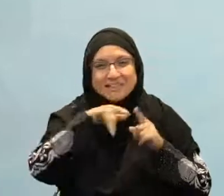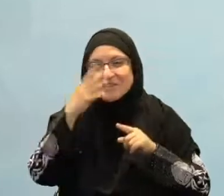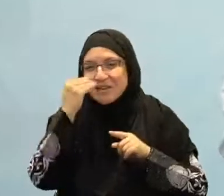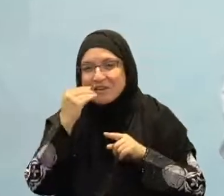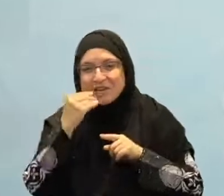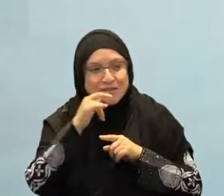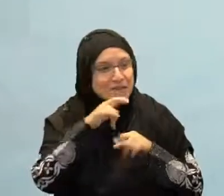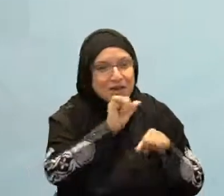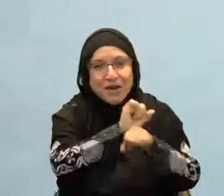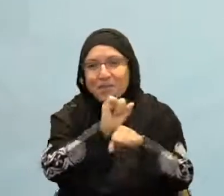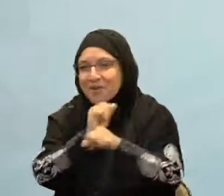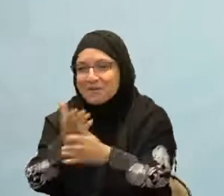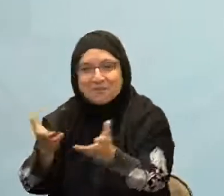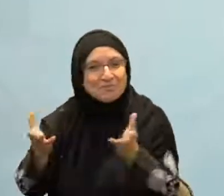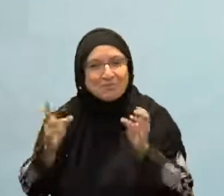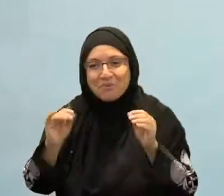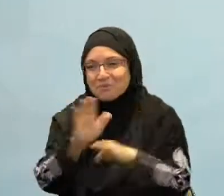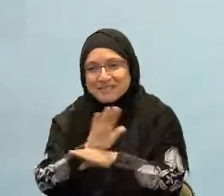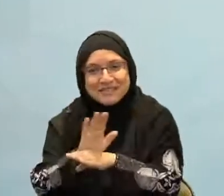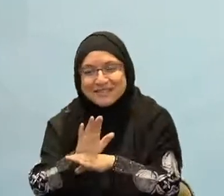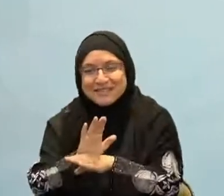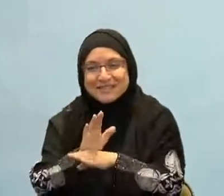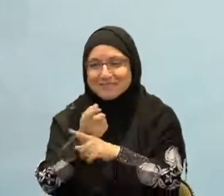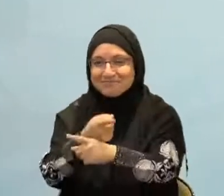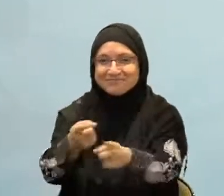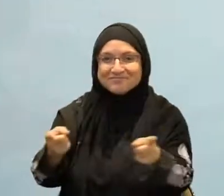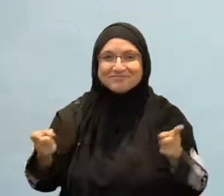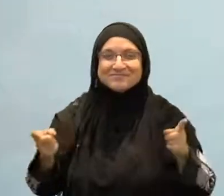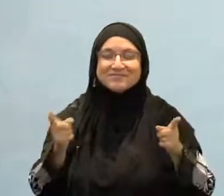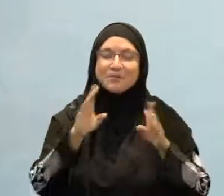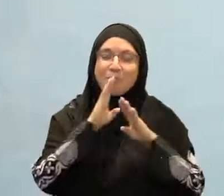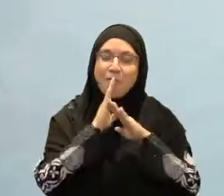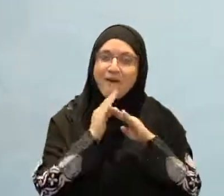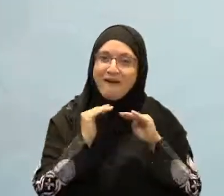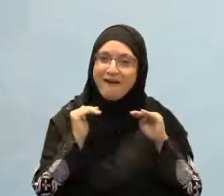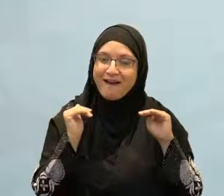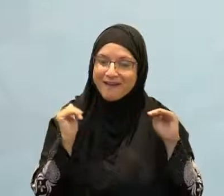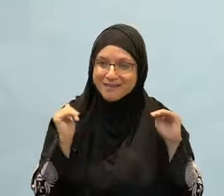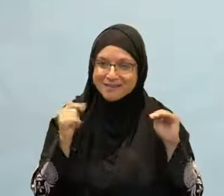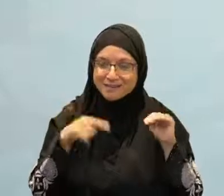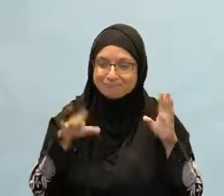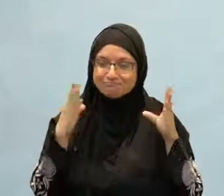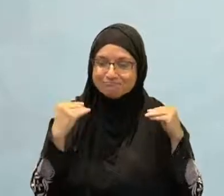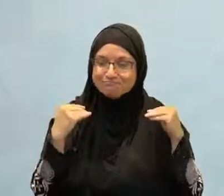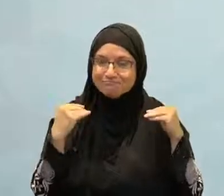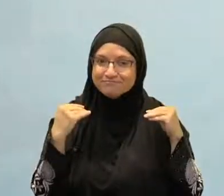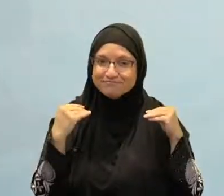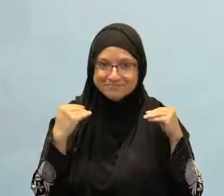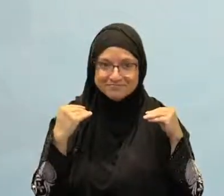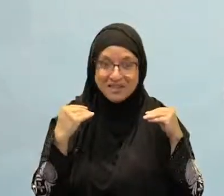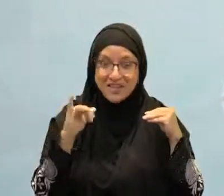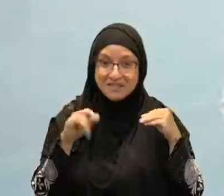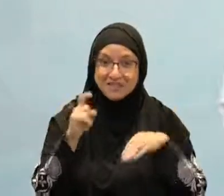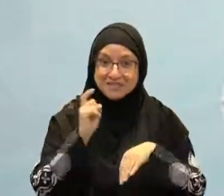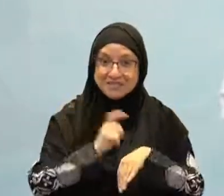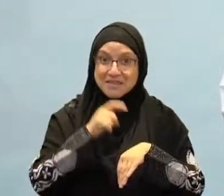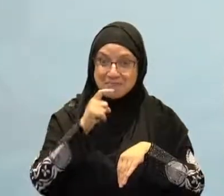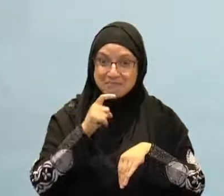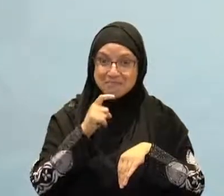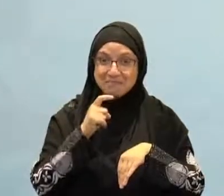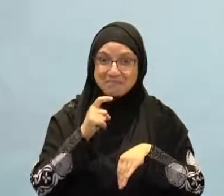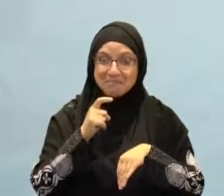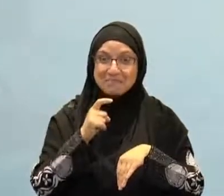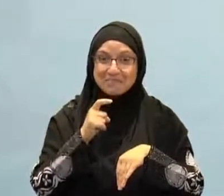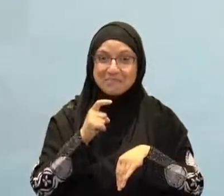wa ta'ala. The rules of qiyam al-layl are not as rigid. And I don't say that in a negative way, but with the maktouba,